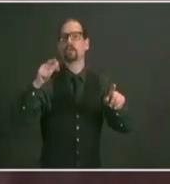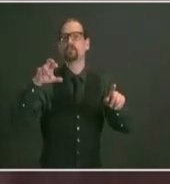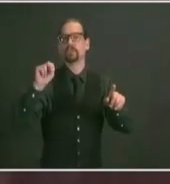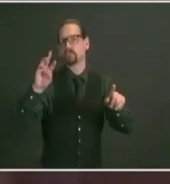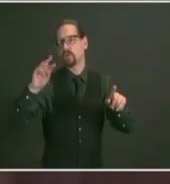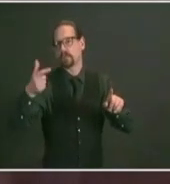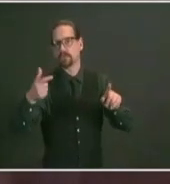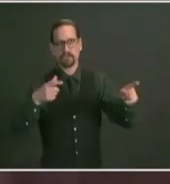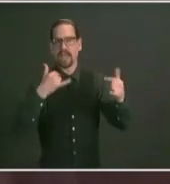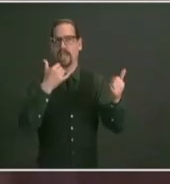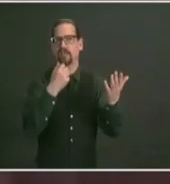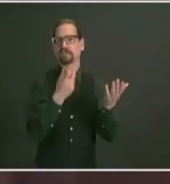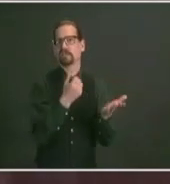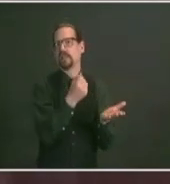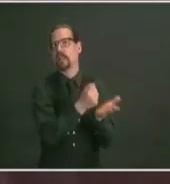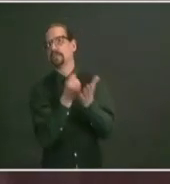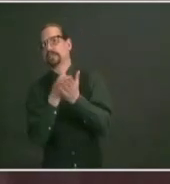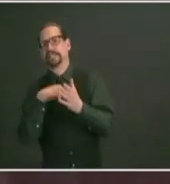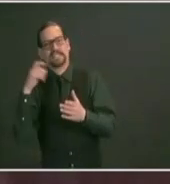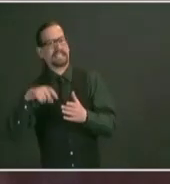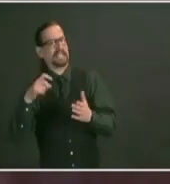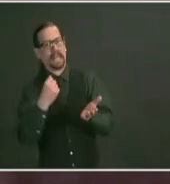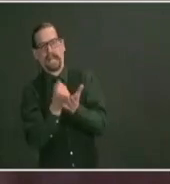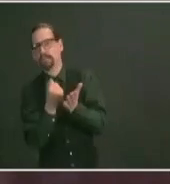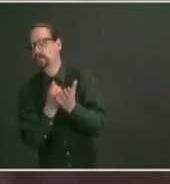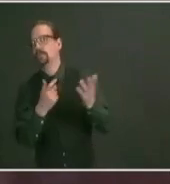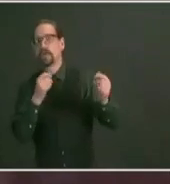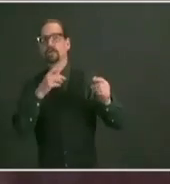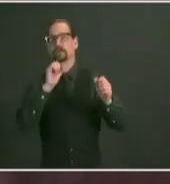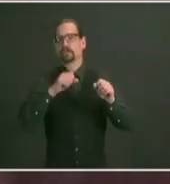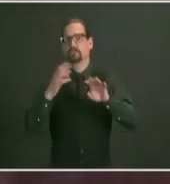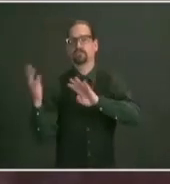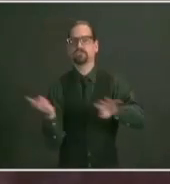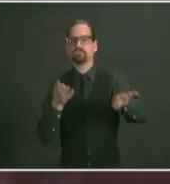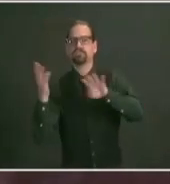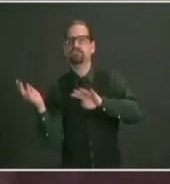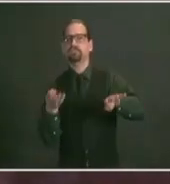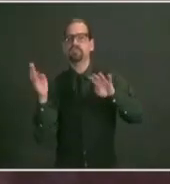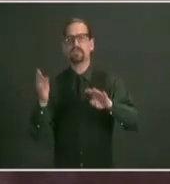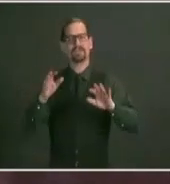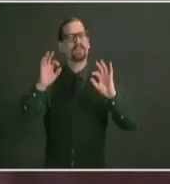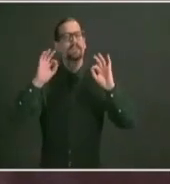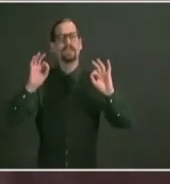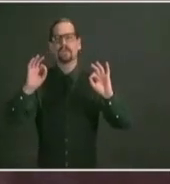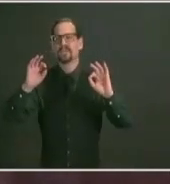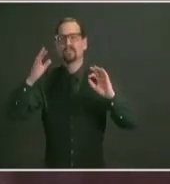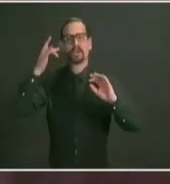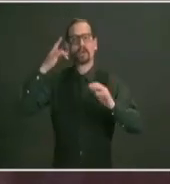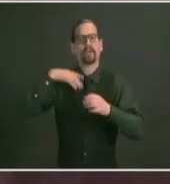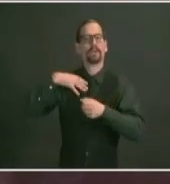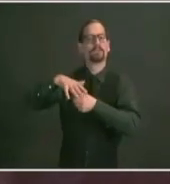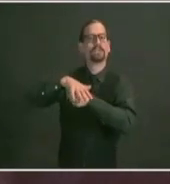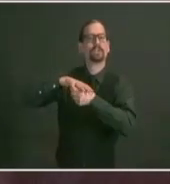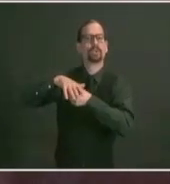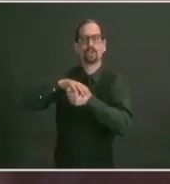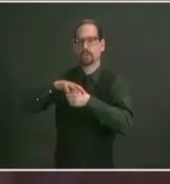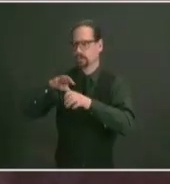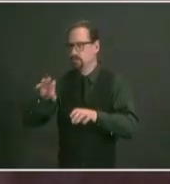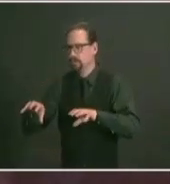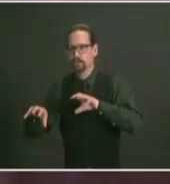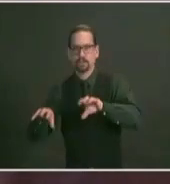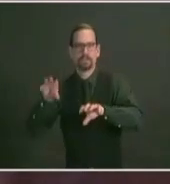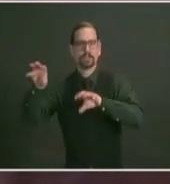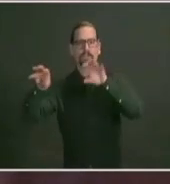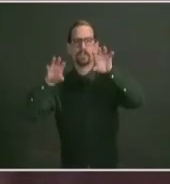pharmacies which freed up some additional doses from our dedicated municipal clinics that we could then redistribute to other